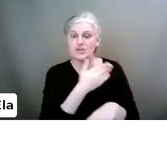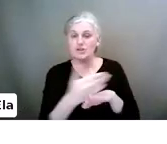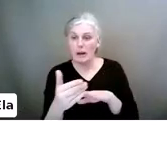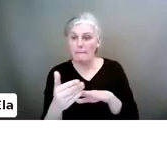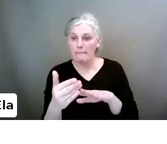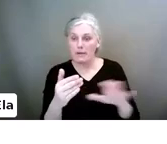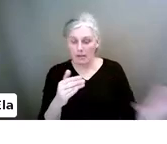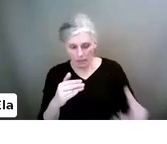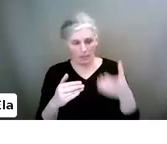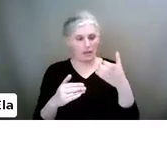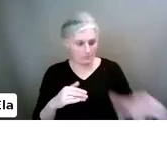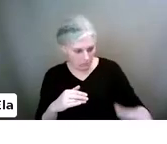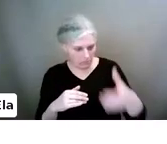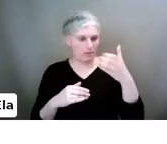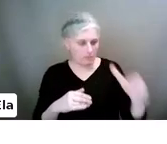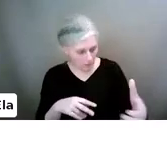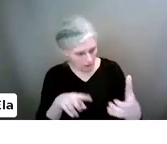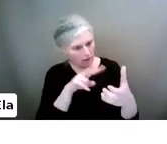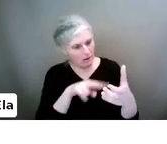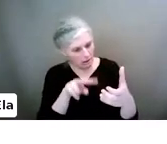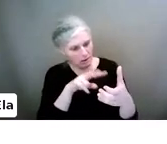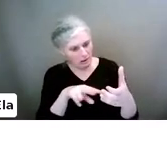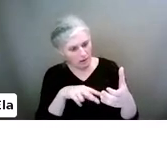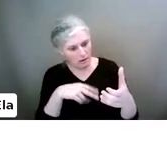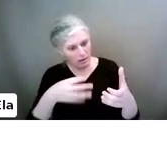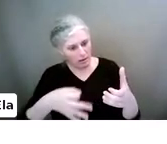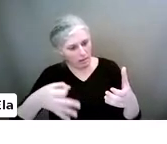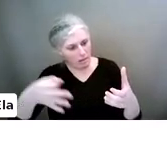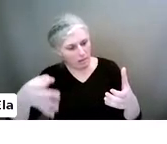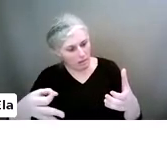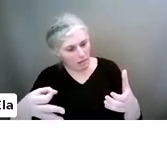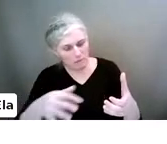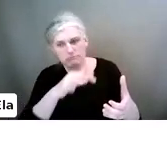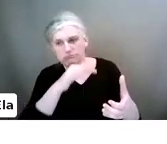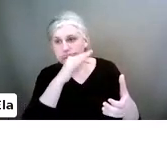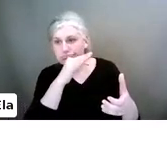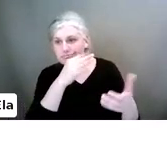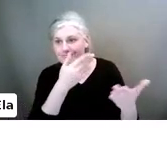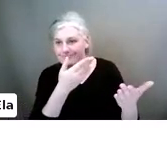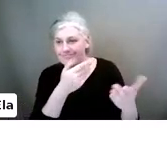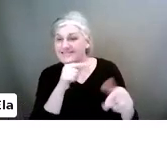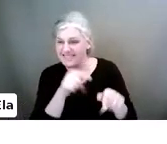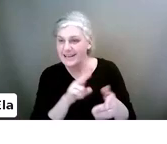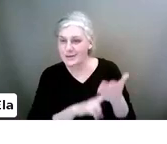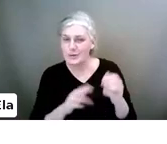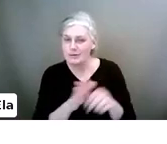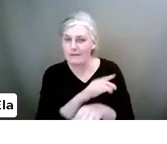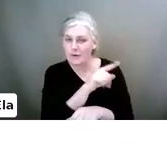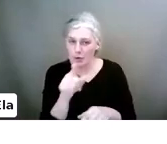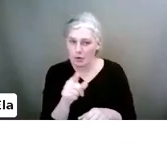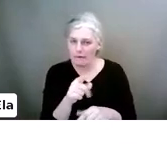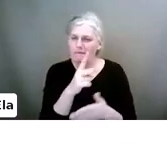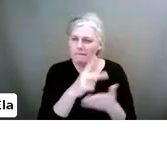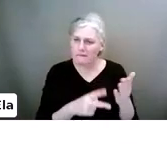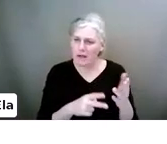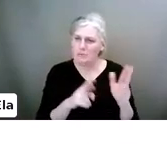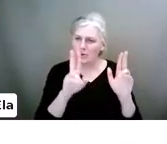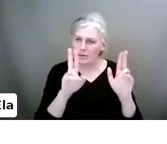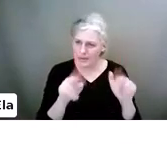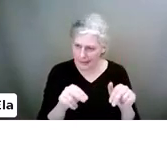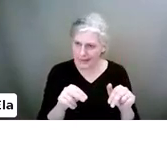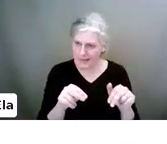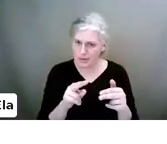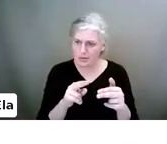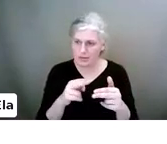to your device and getting lost in there for 20 minutes. So, that's something that's valuable to you and you can also share with your